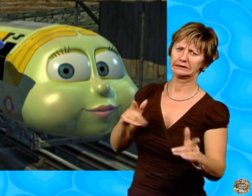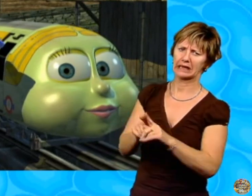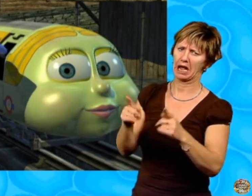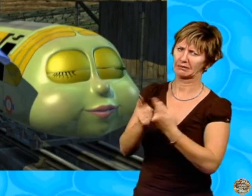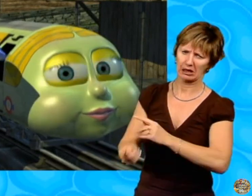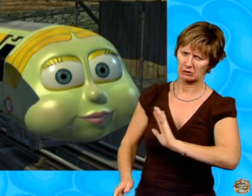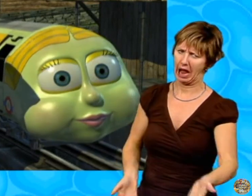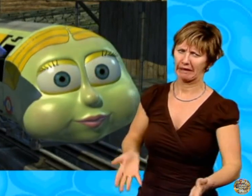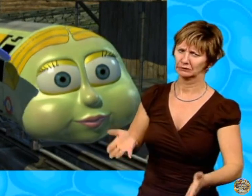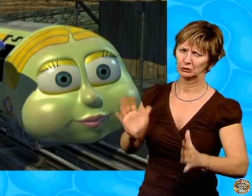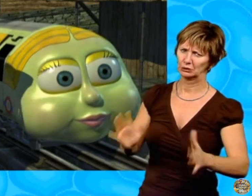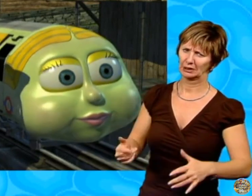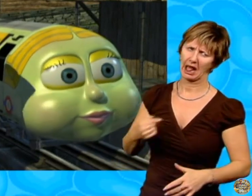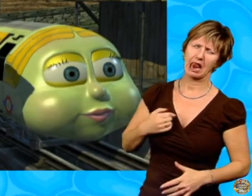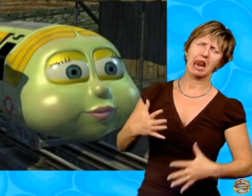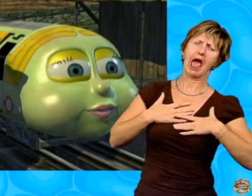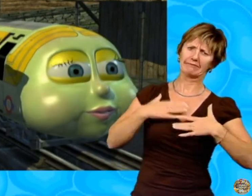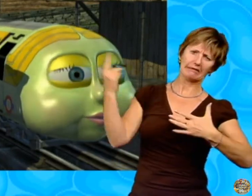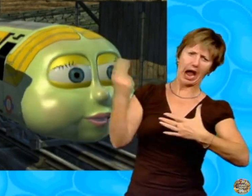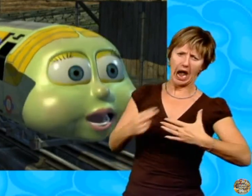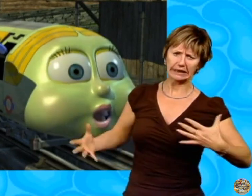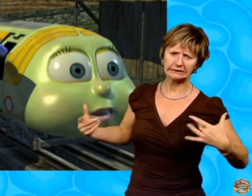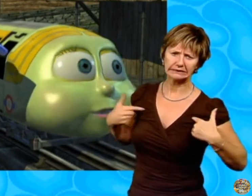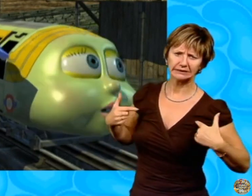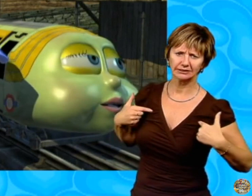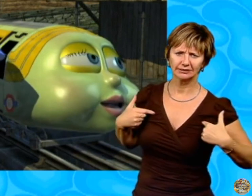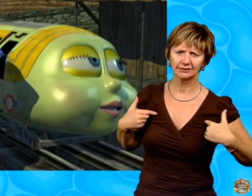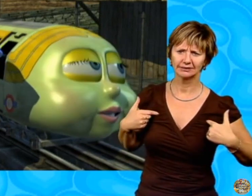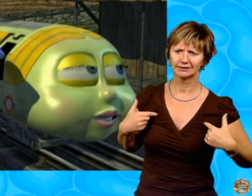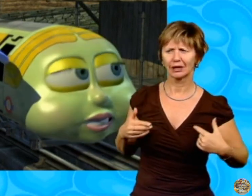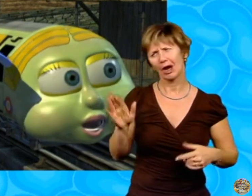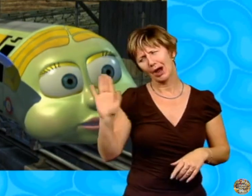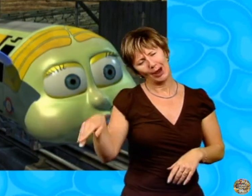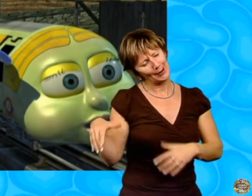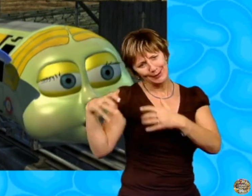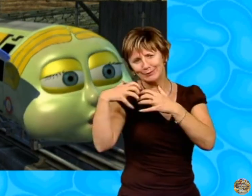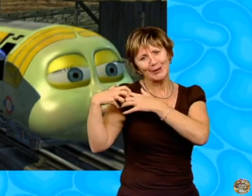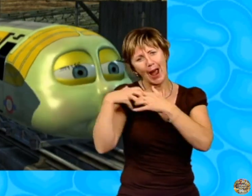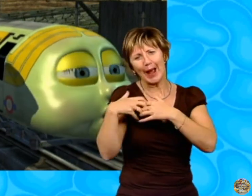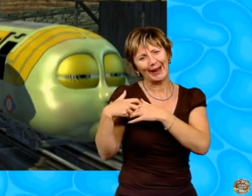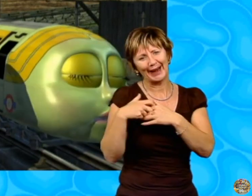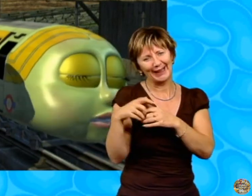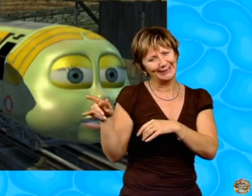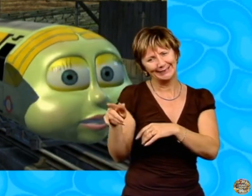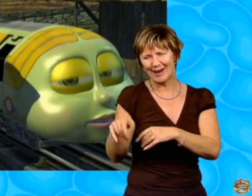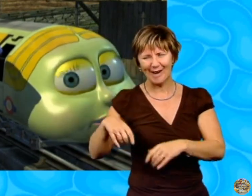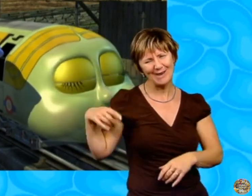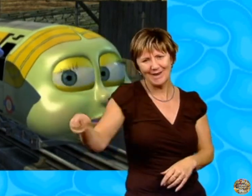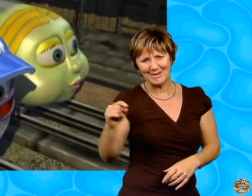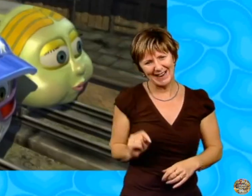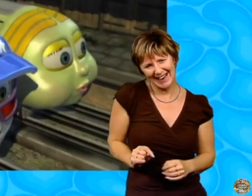things. That's what I love about art. Oh, Brooklyn, you're so groovy.